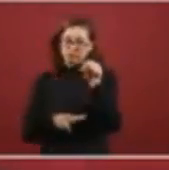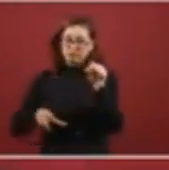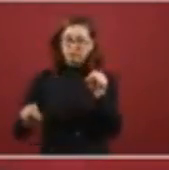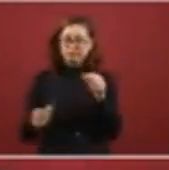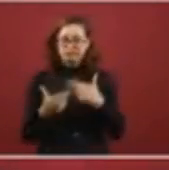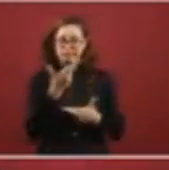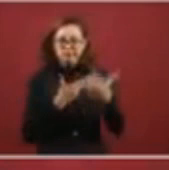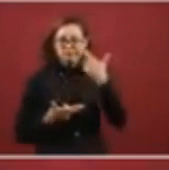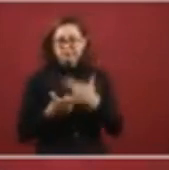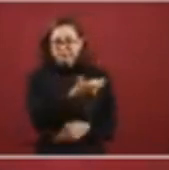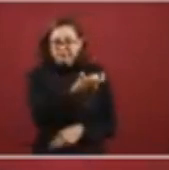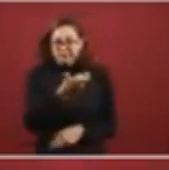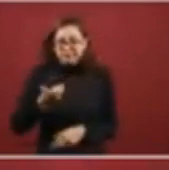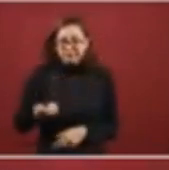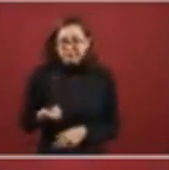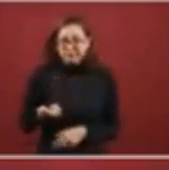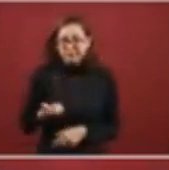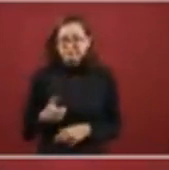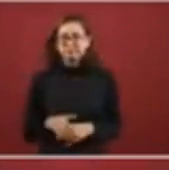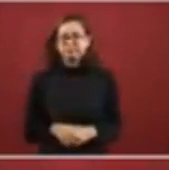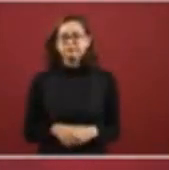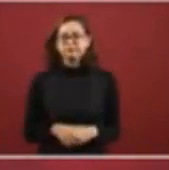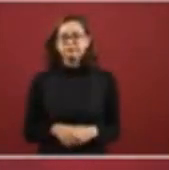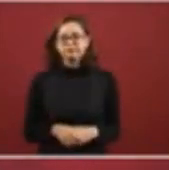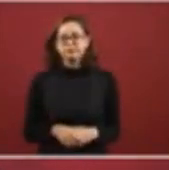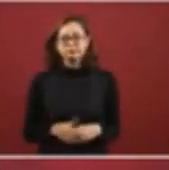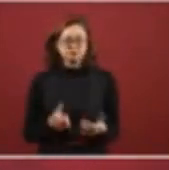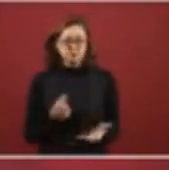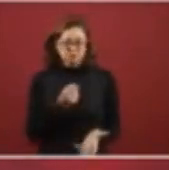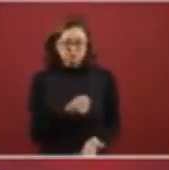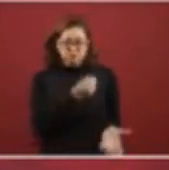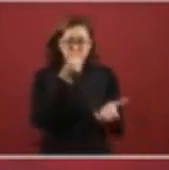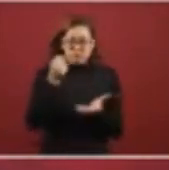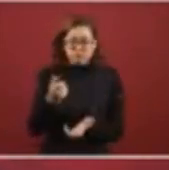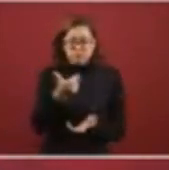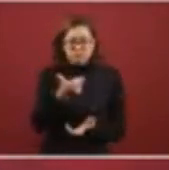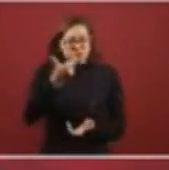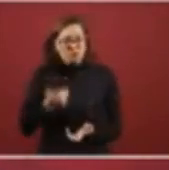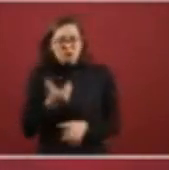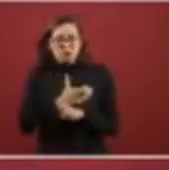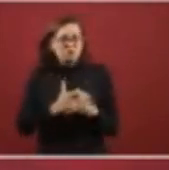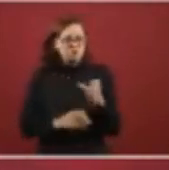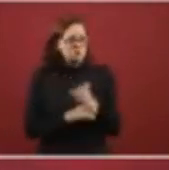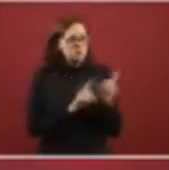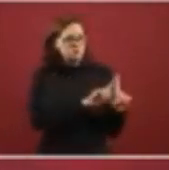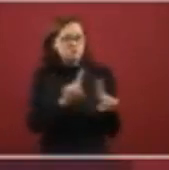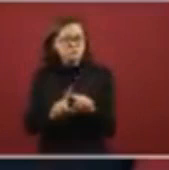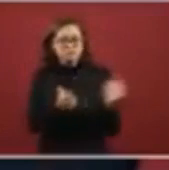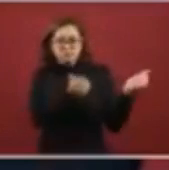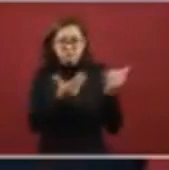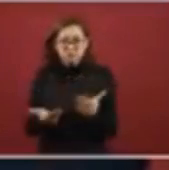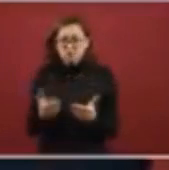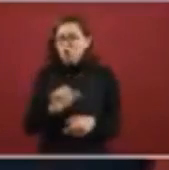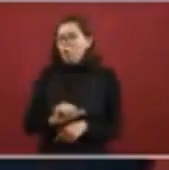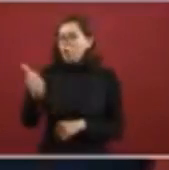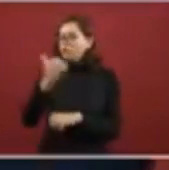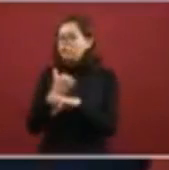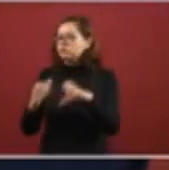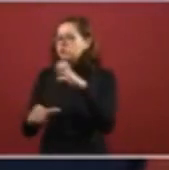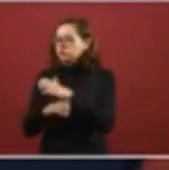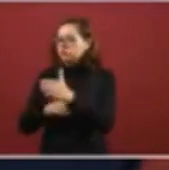organization be returned to the Mexican government and be used for